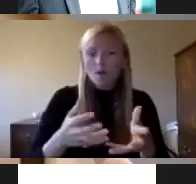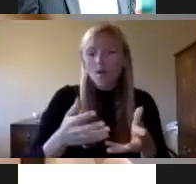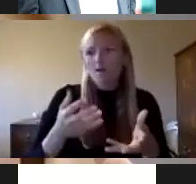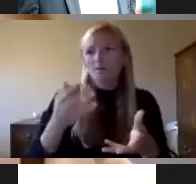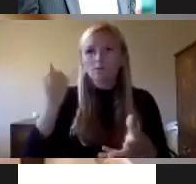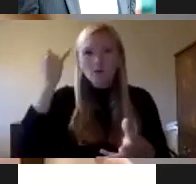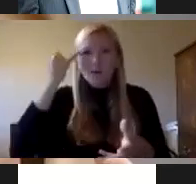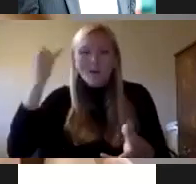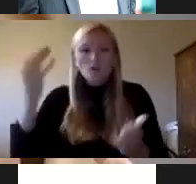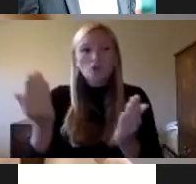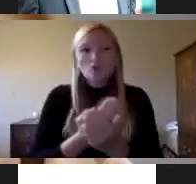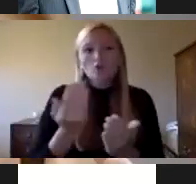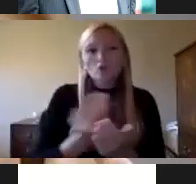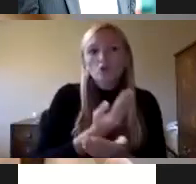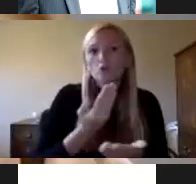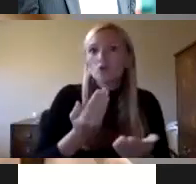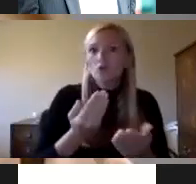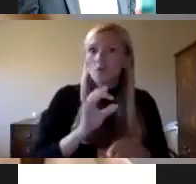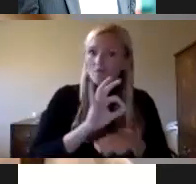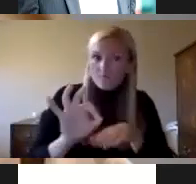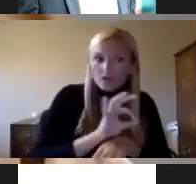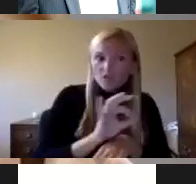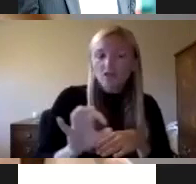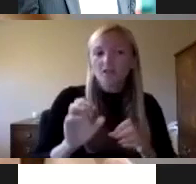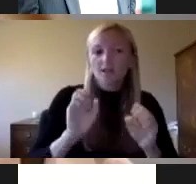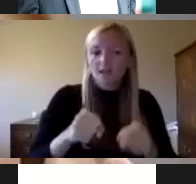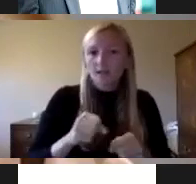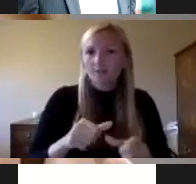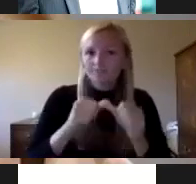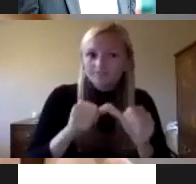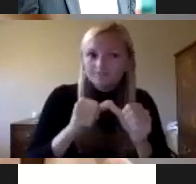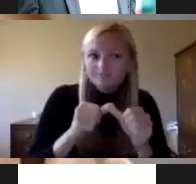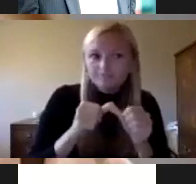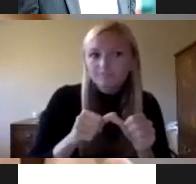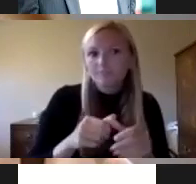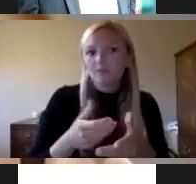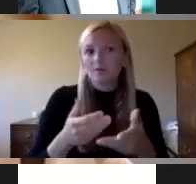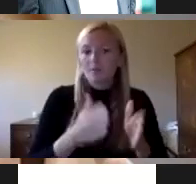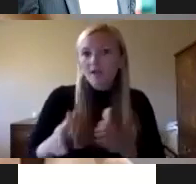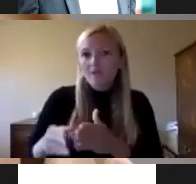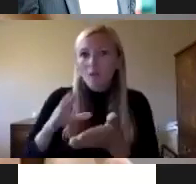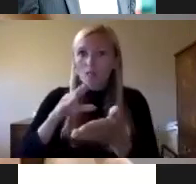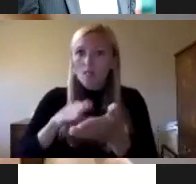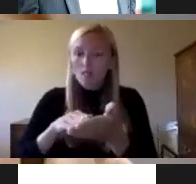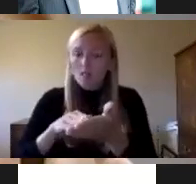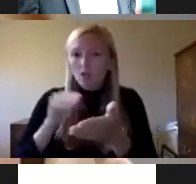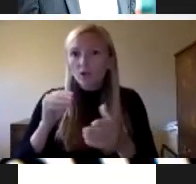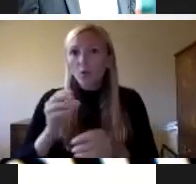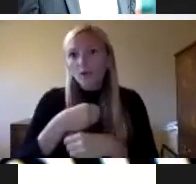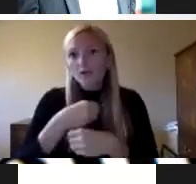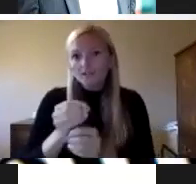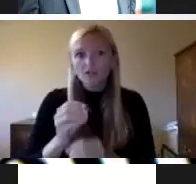methodology to facilitate design um that also includes continuity of operations planning every constitution planning for learning